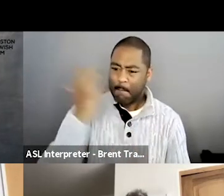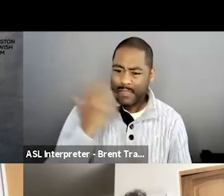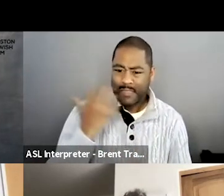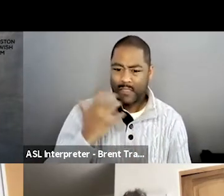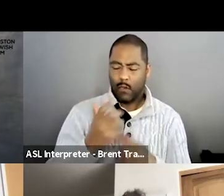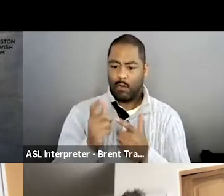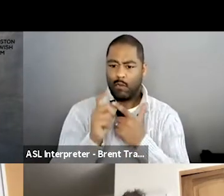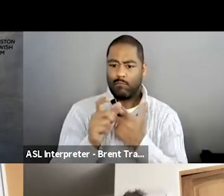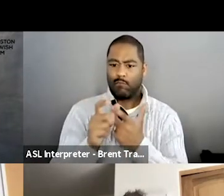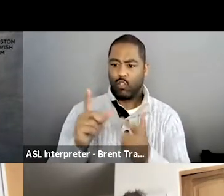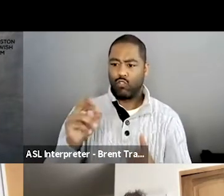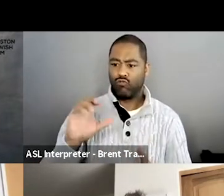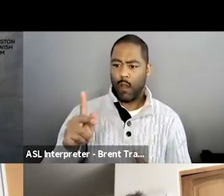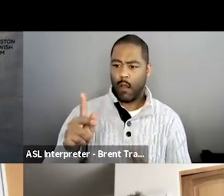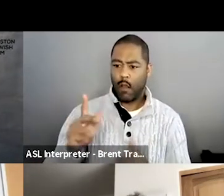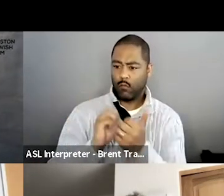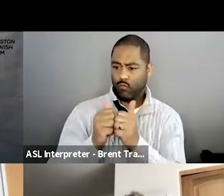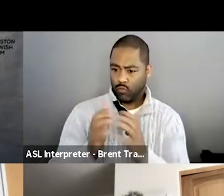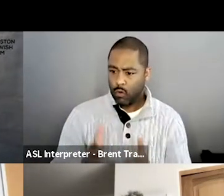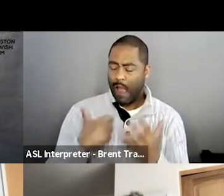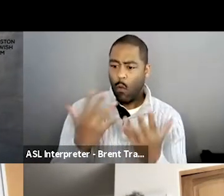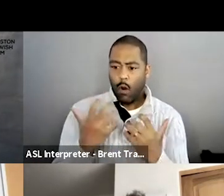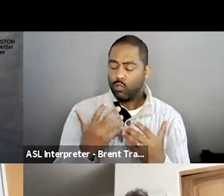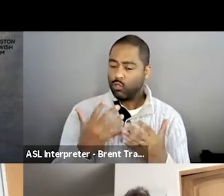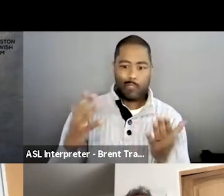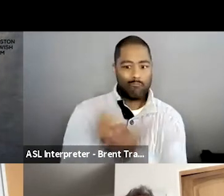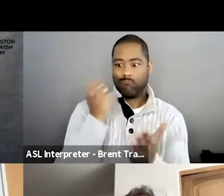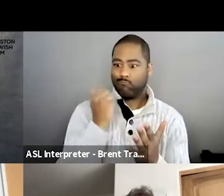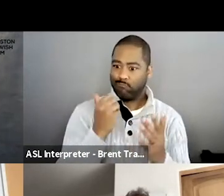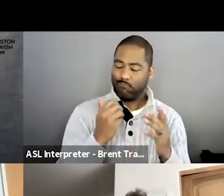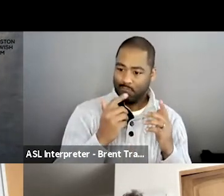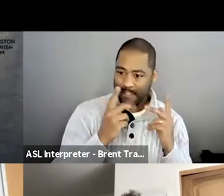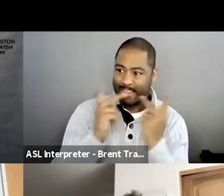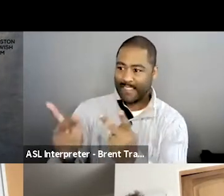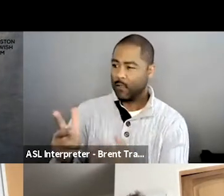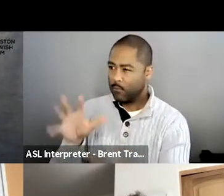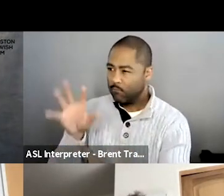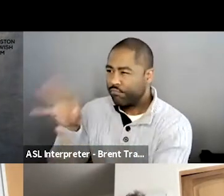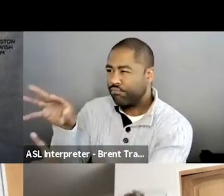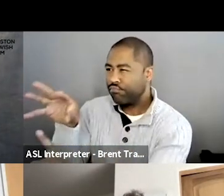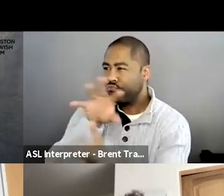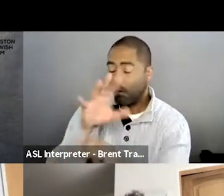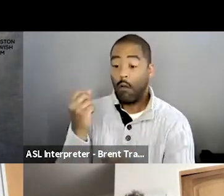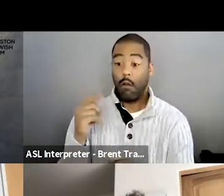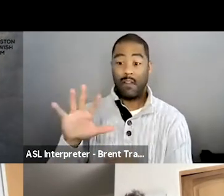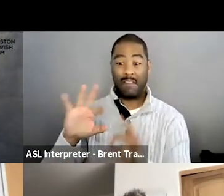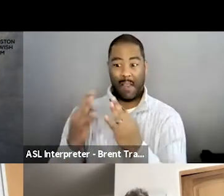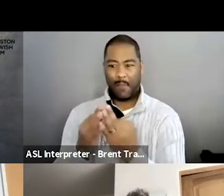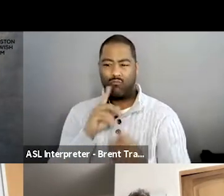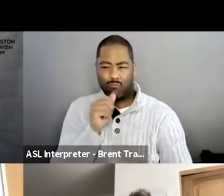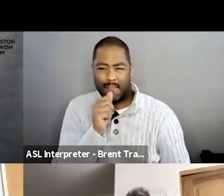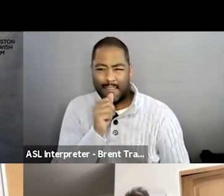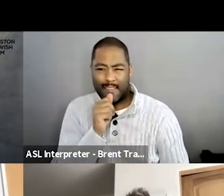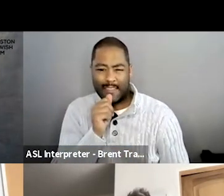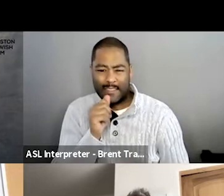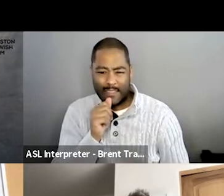let's just see. And I think that our families are very private, and so there was a little bit of a, I don't think people are all that interested in that,